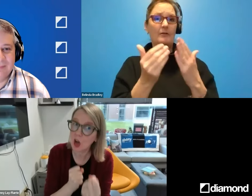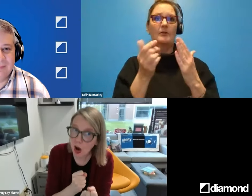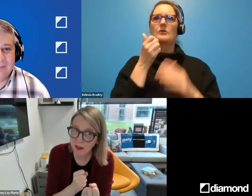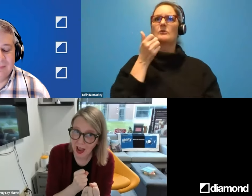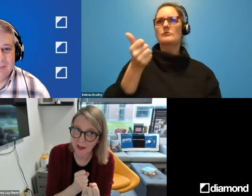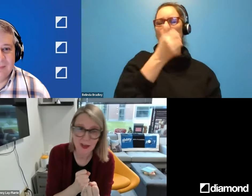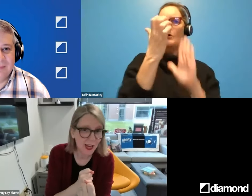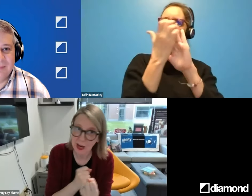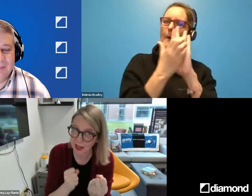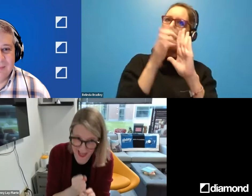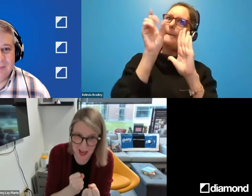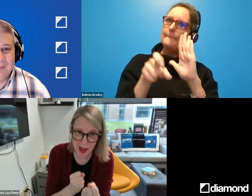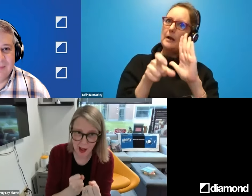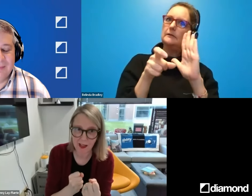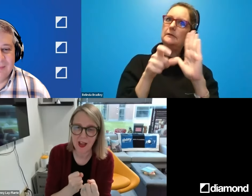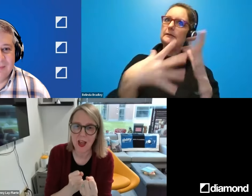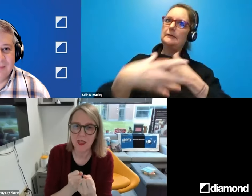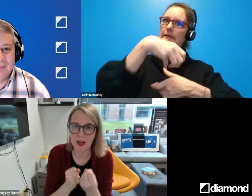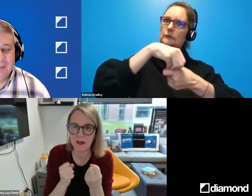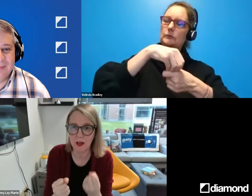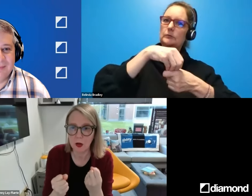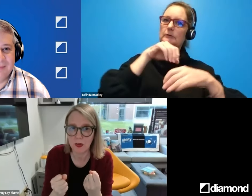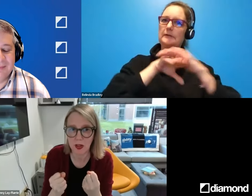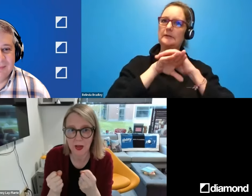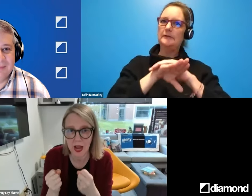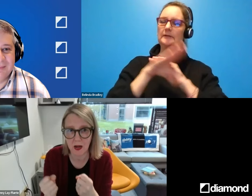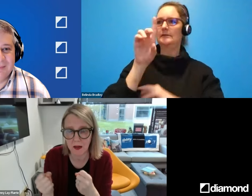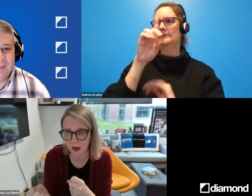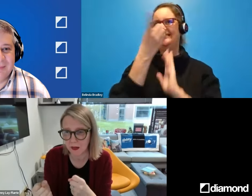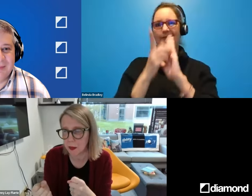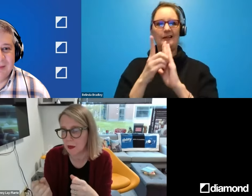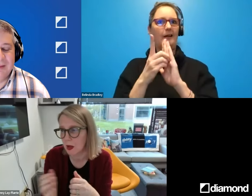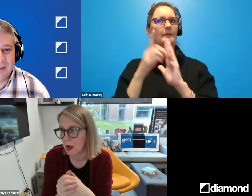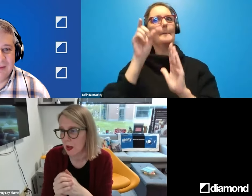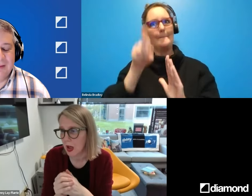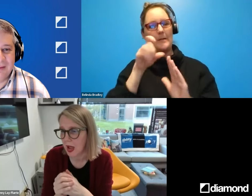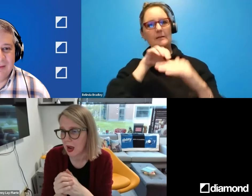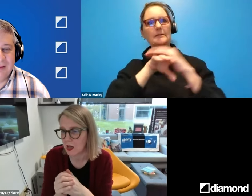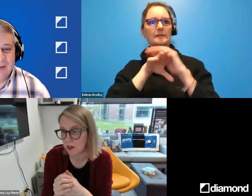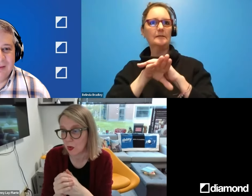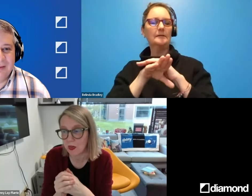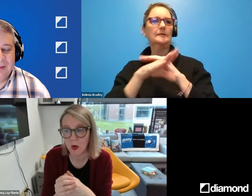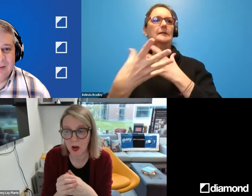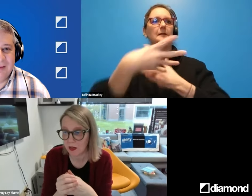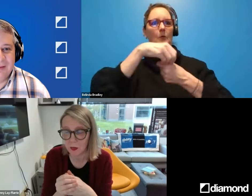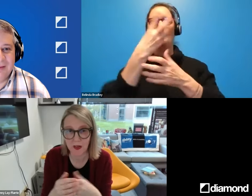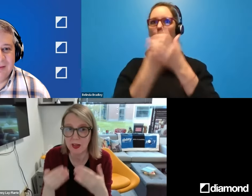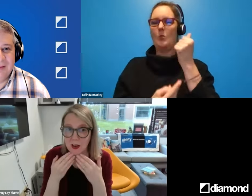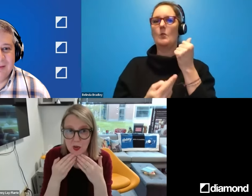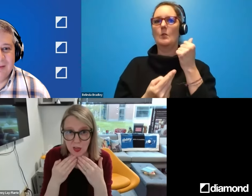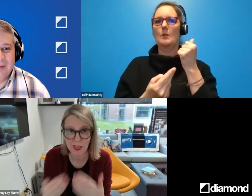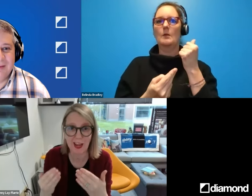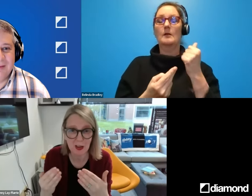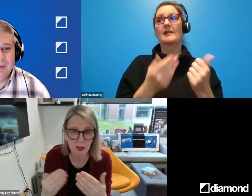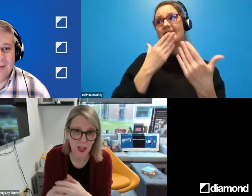and writing content, even an email that is inclusive and accessible. And I just also honestly want to